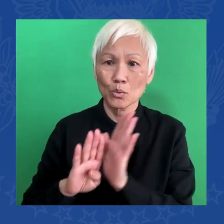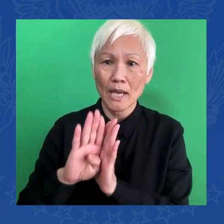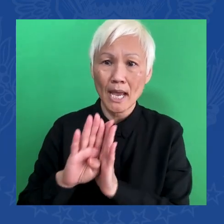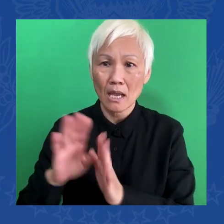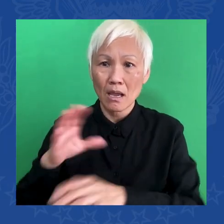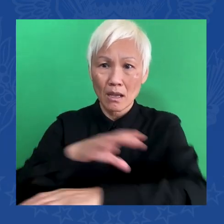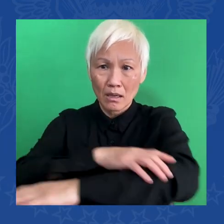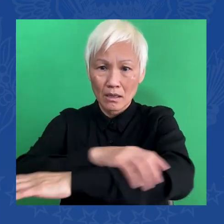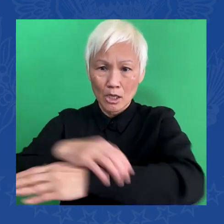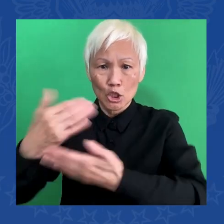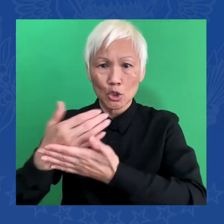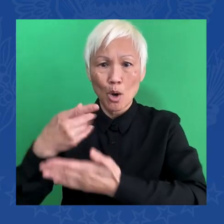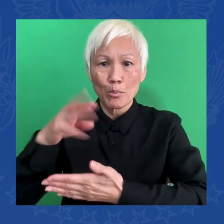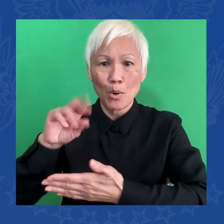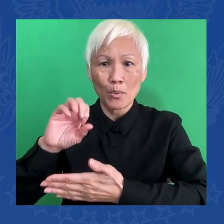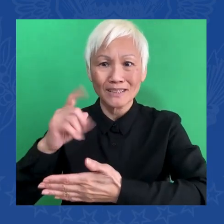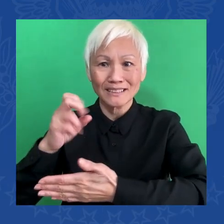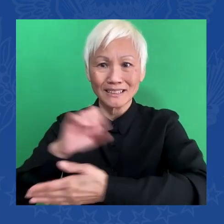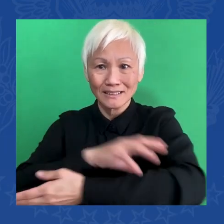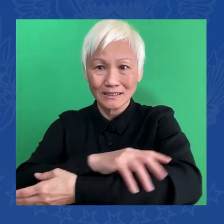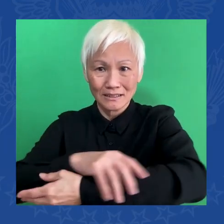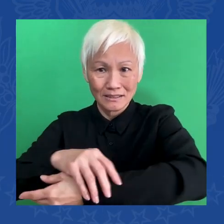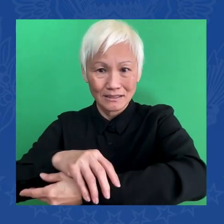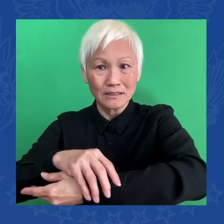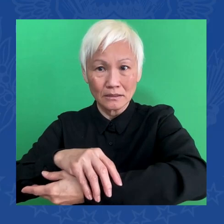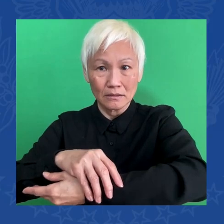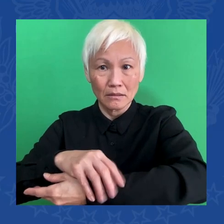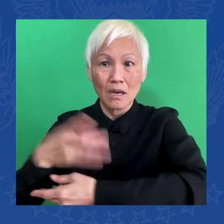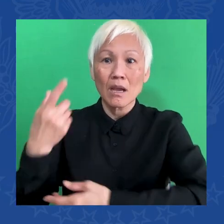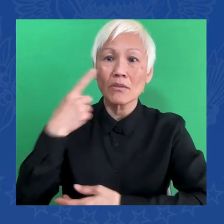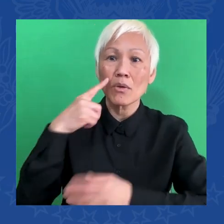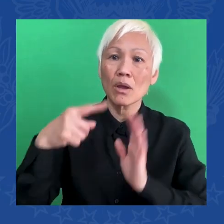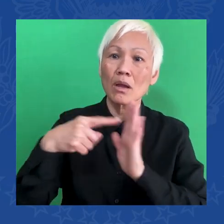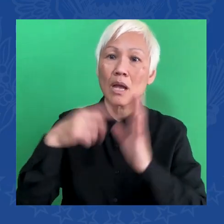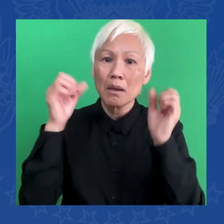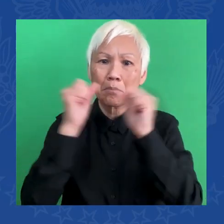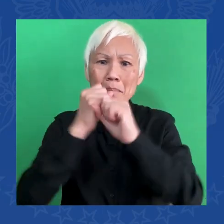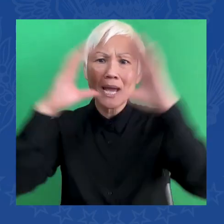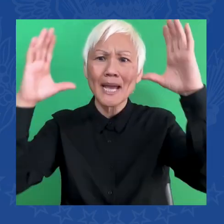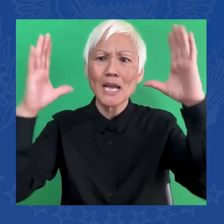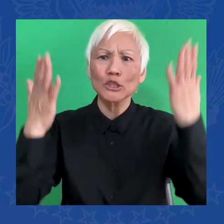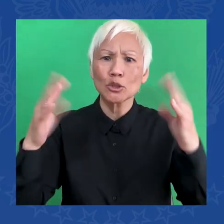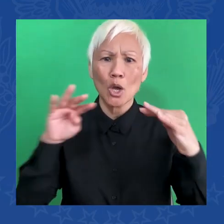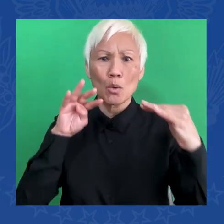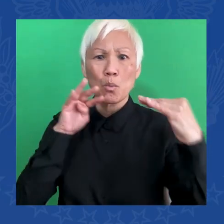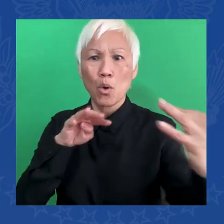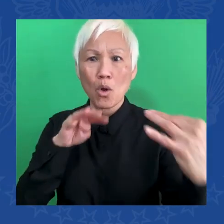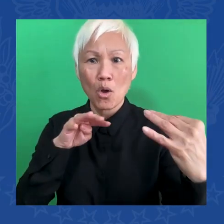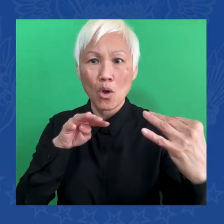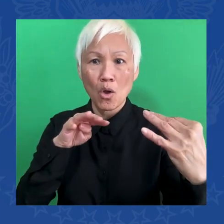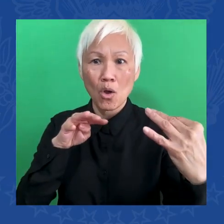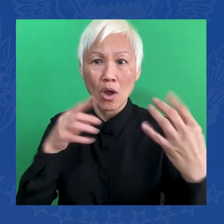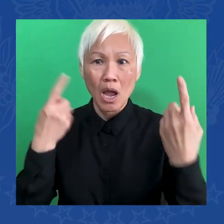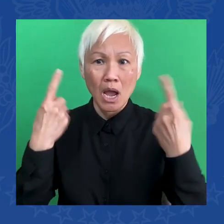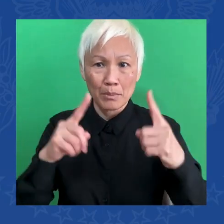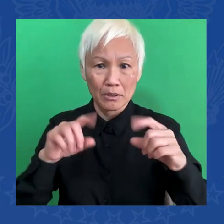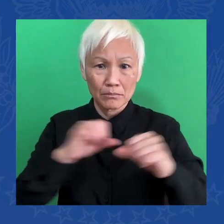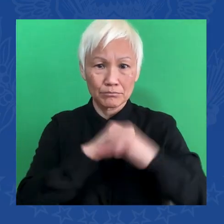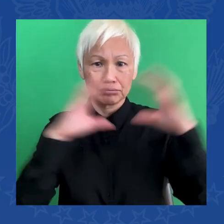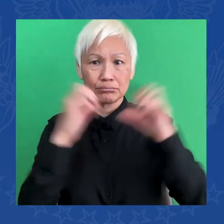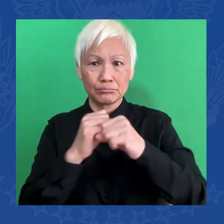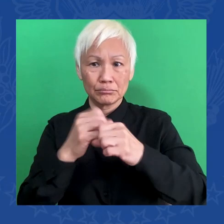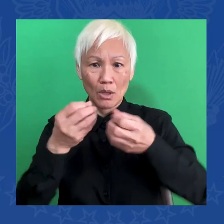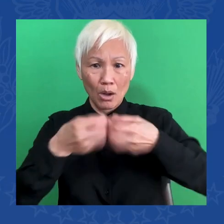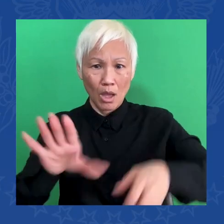losing your arm in a war or an accident and regaining the ability to feel, to actually feel what it's like to hold the hand of a